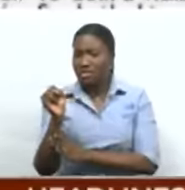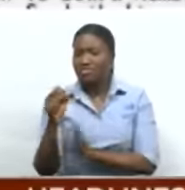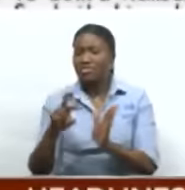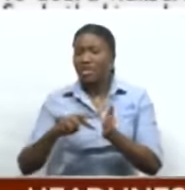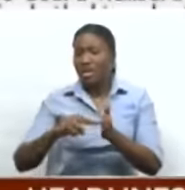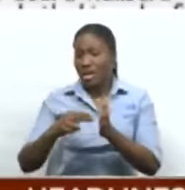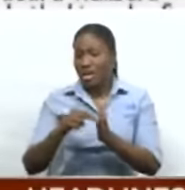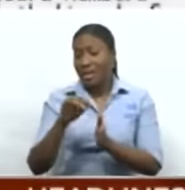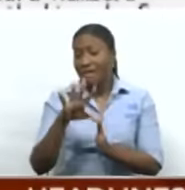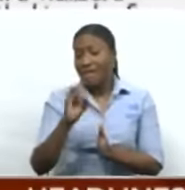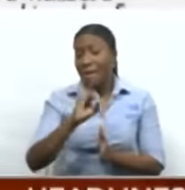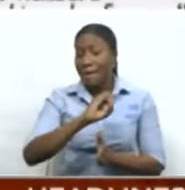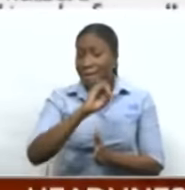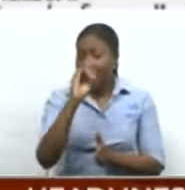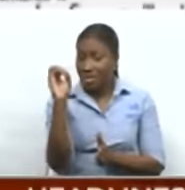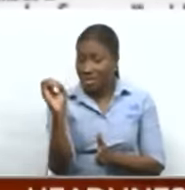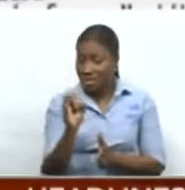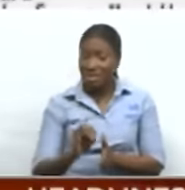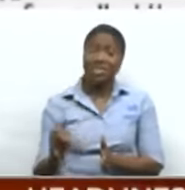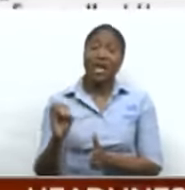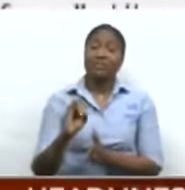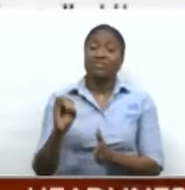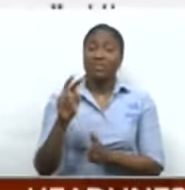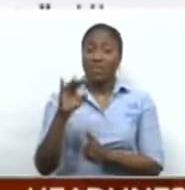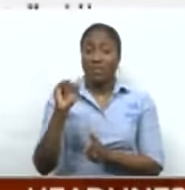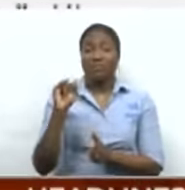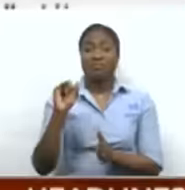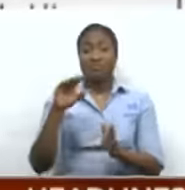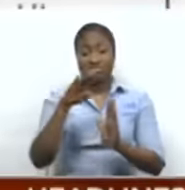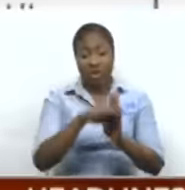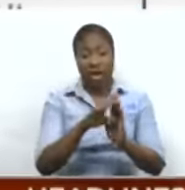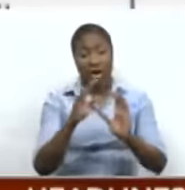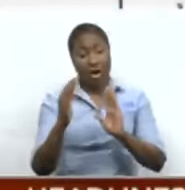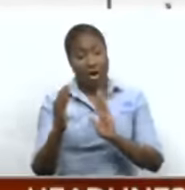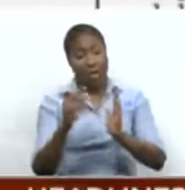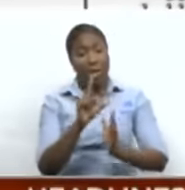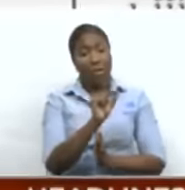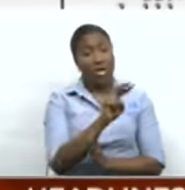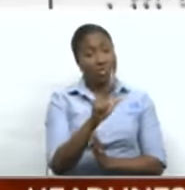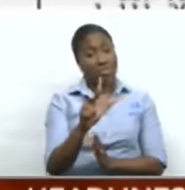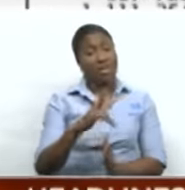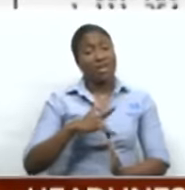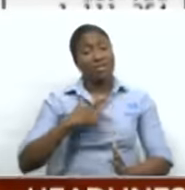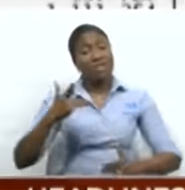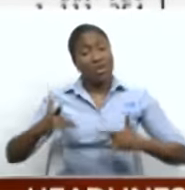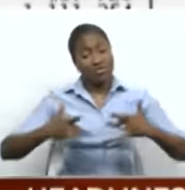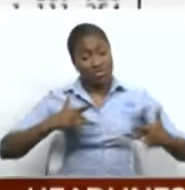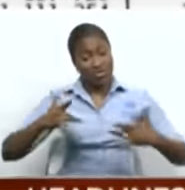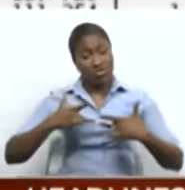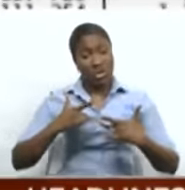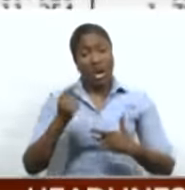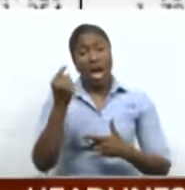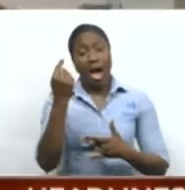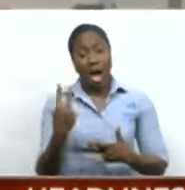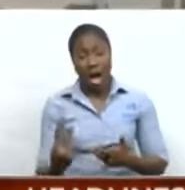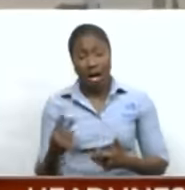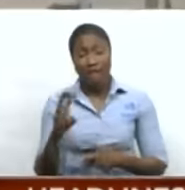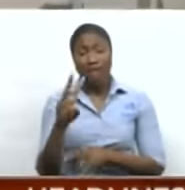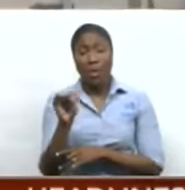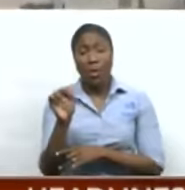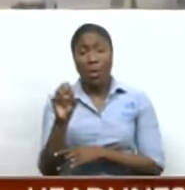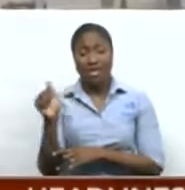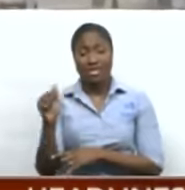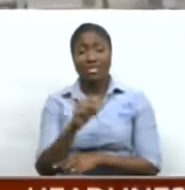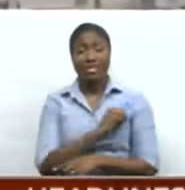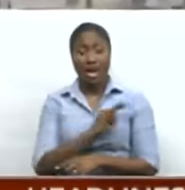50% slash in that allocation compared to 2023, raising concerns that half of WASA's workforce are in danger. Now,